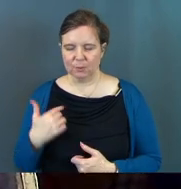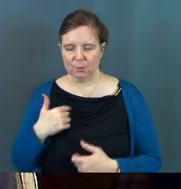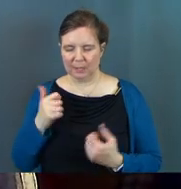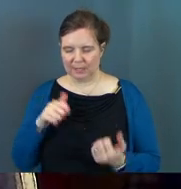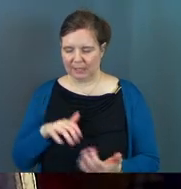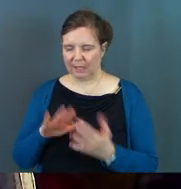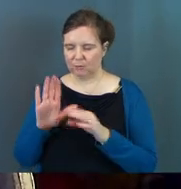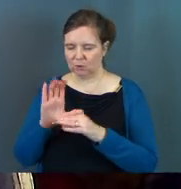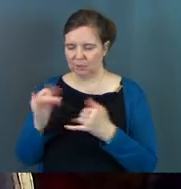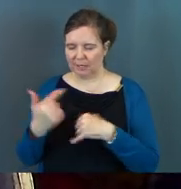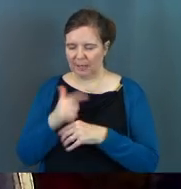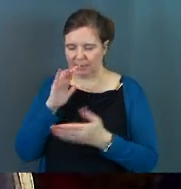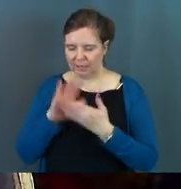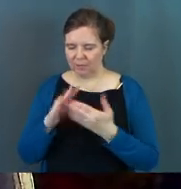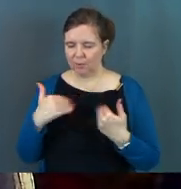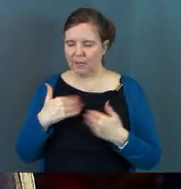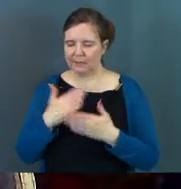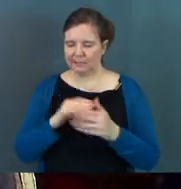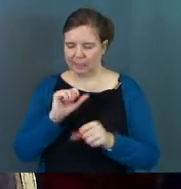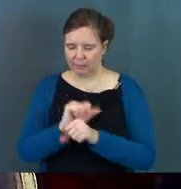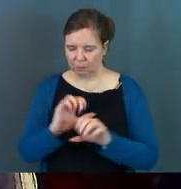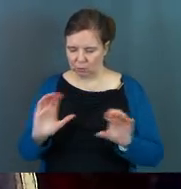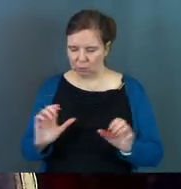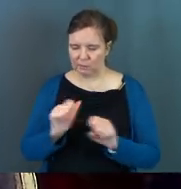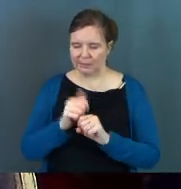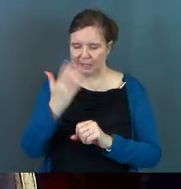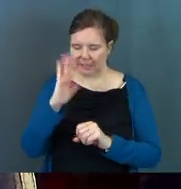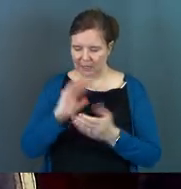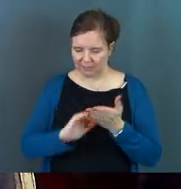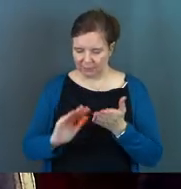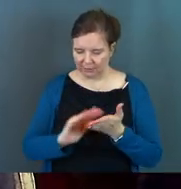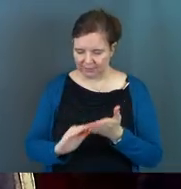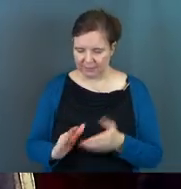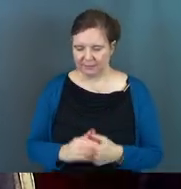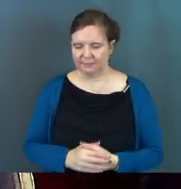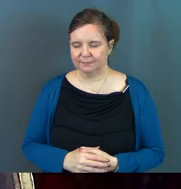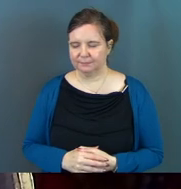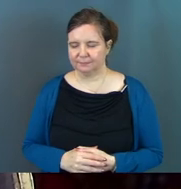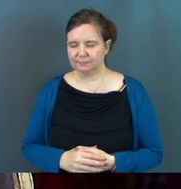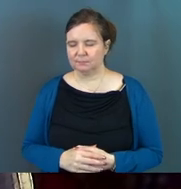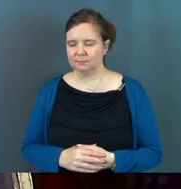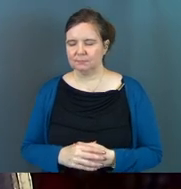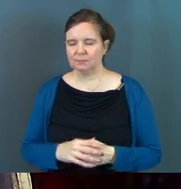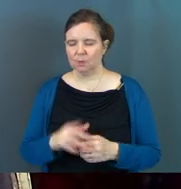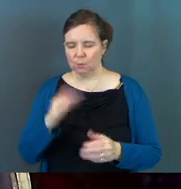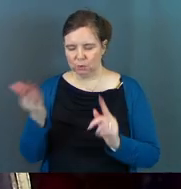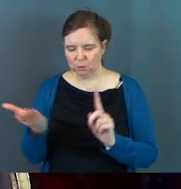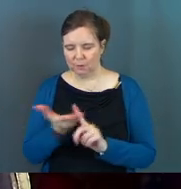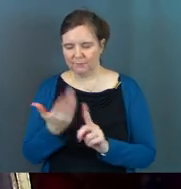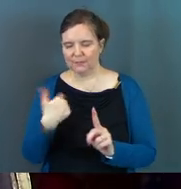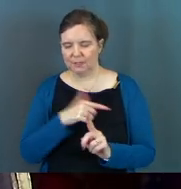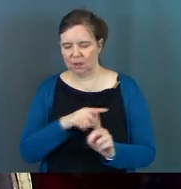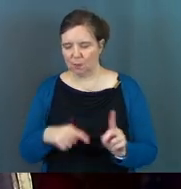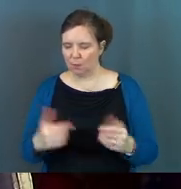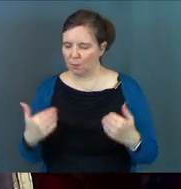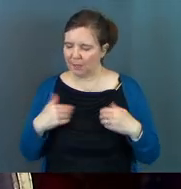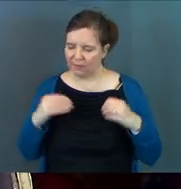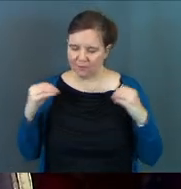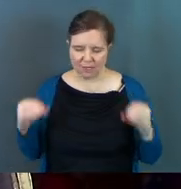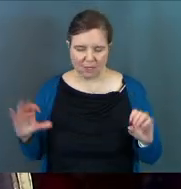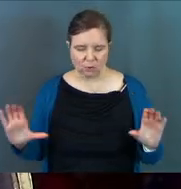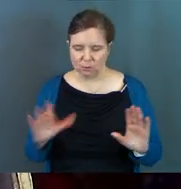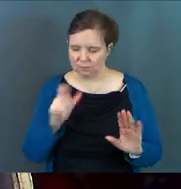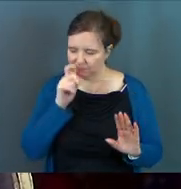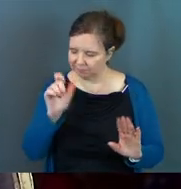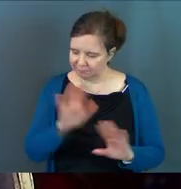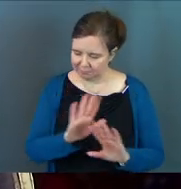We came to church today believing that we had some work to do to get God's forgiveness. Would you convince us, Lord, that we've got none to do?